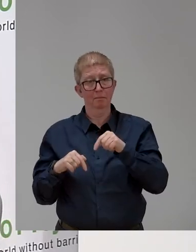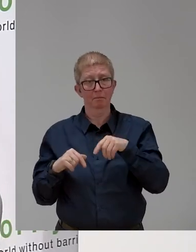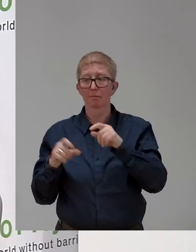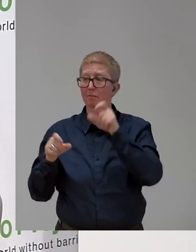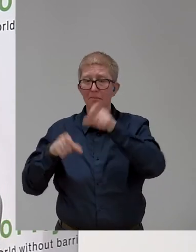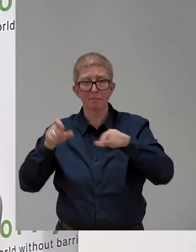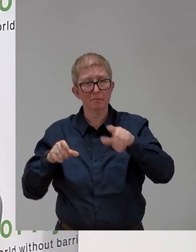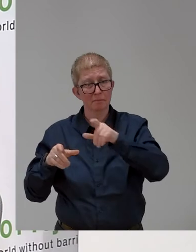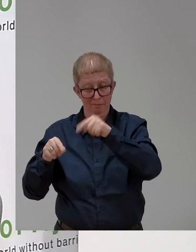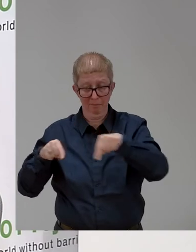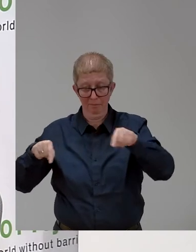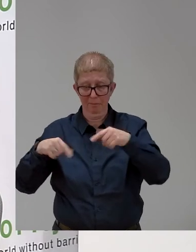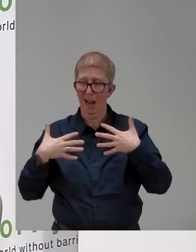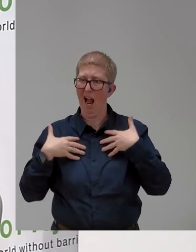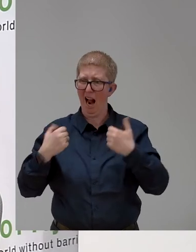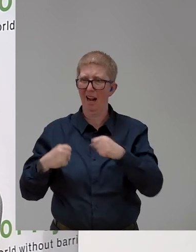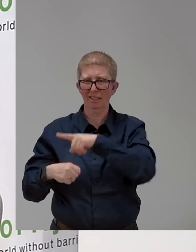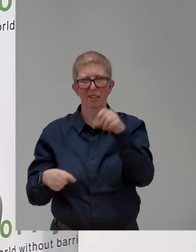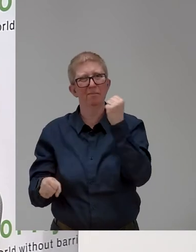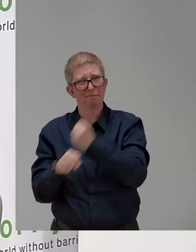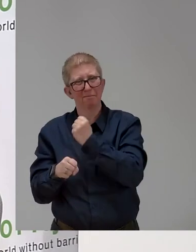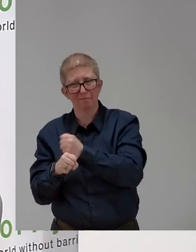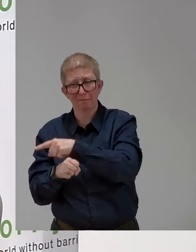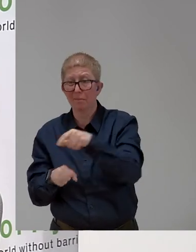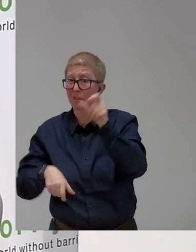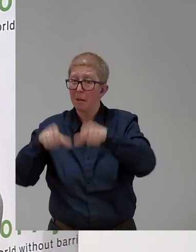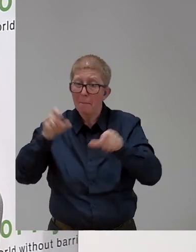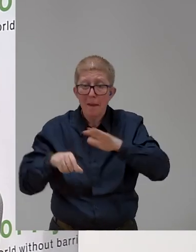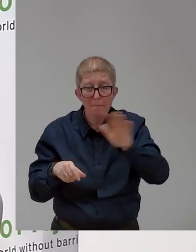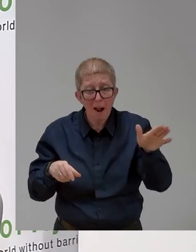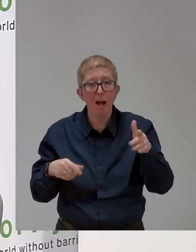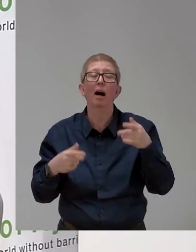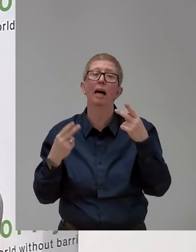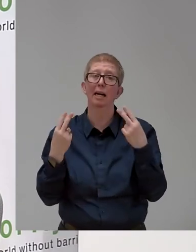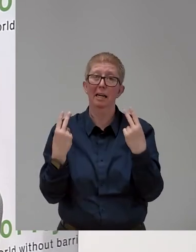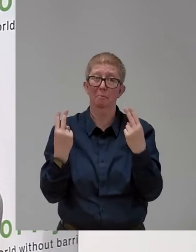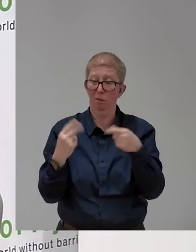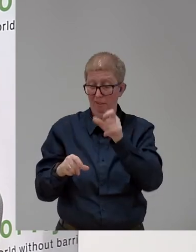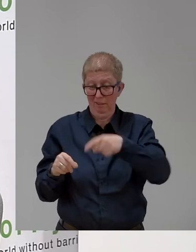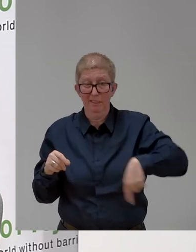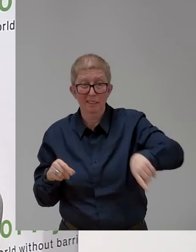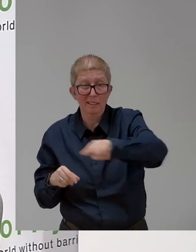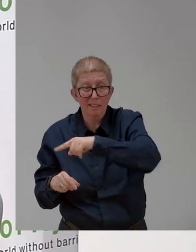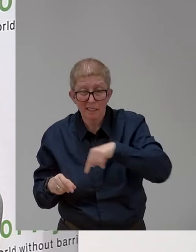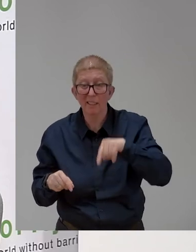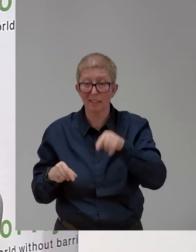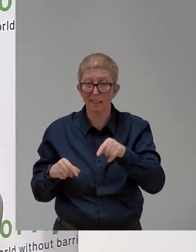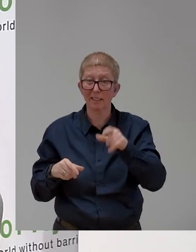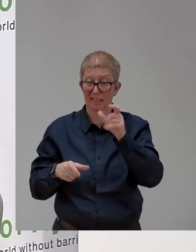the people are important. And I have to say, persons with disabilities who have a higher risk for infection,